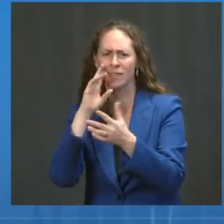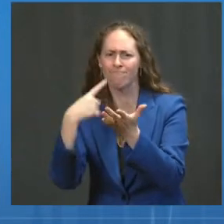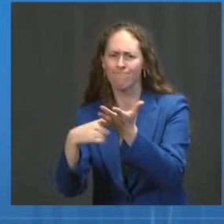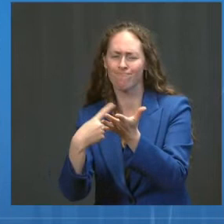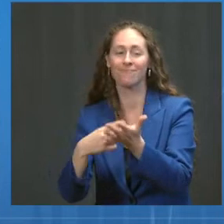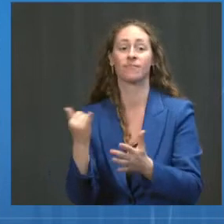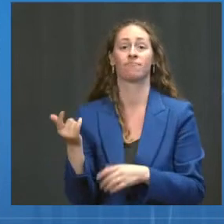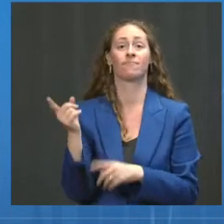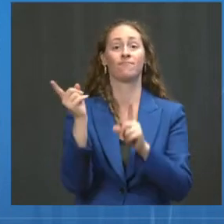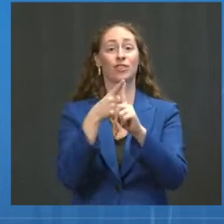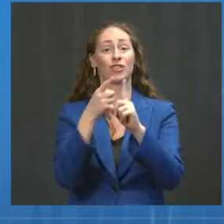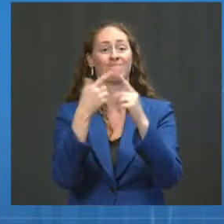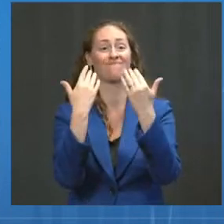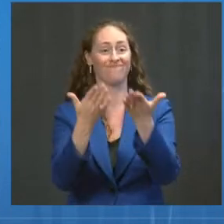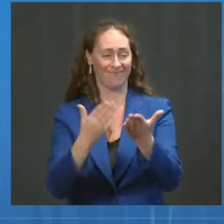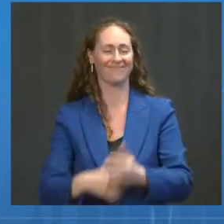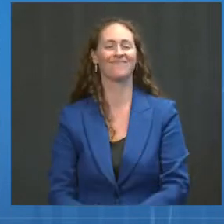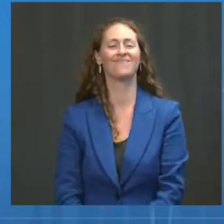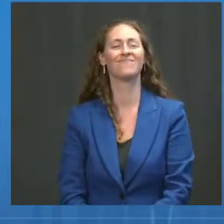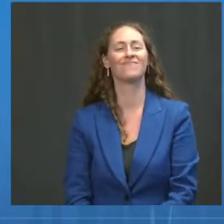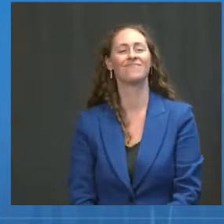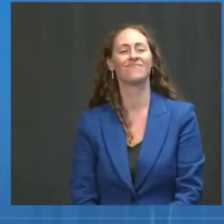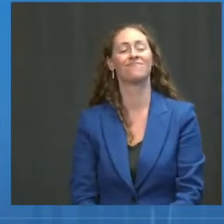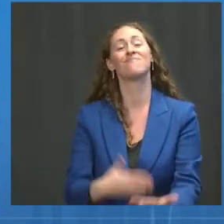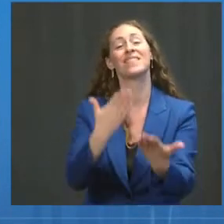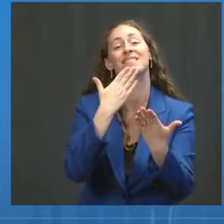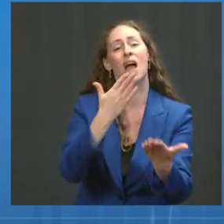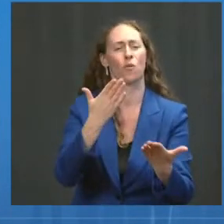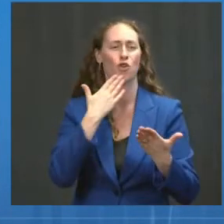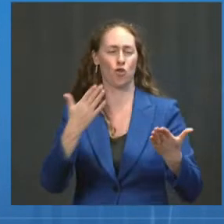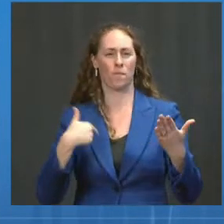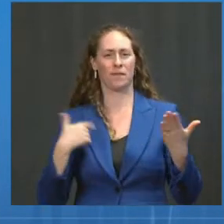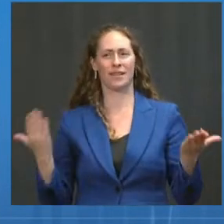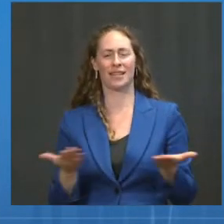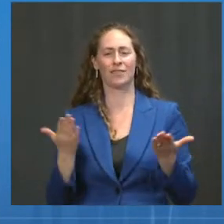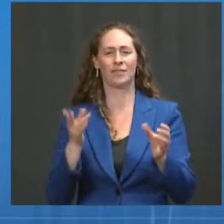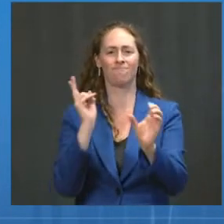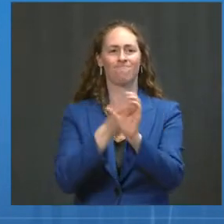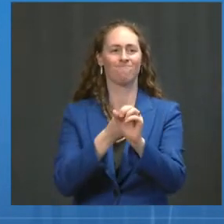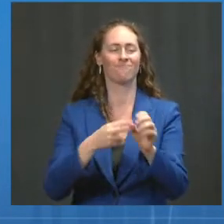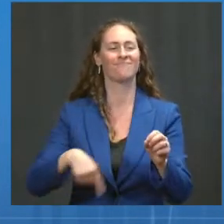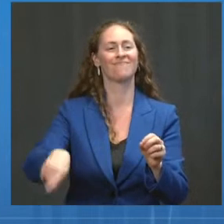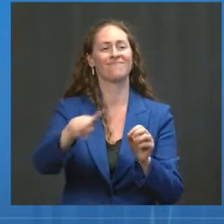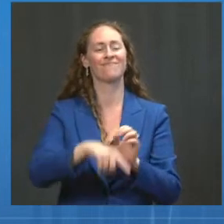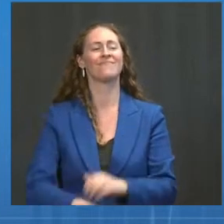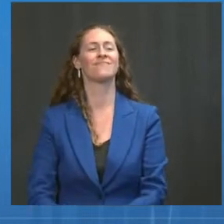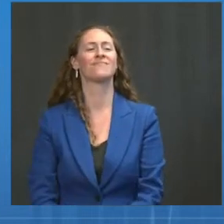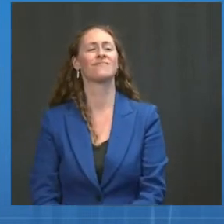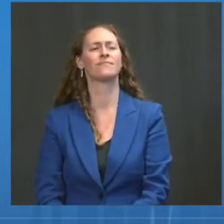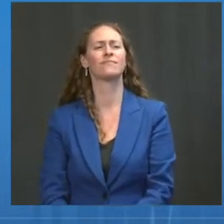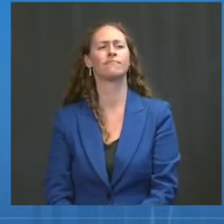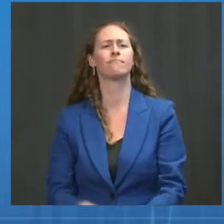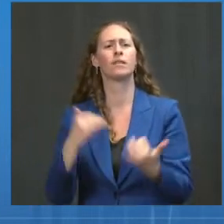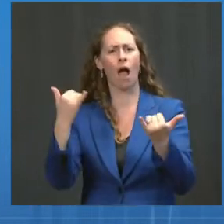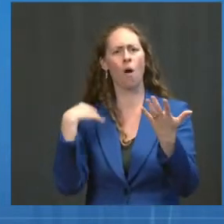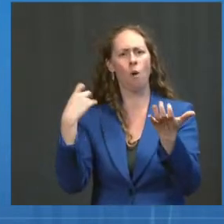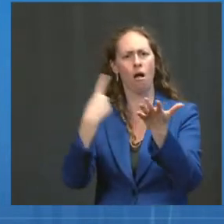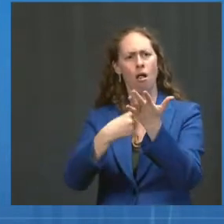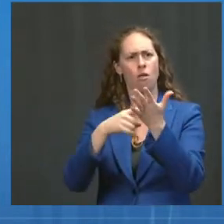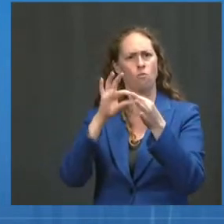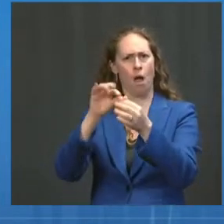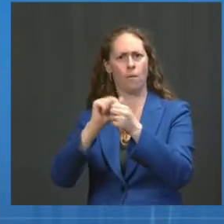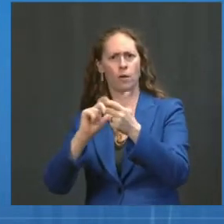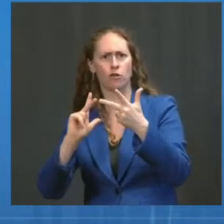Well, thanks, Jeff. And it's good to be with all of you again today. Today, I want to update you about where we are regarding boosters for fully vaccinated